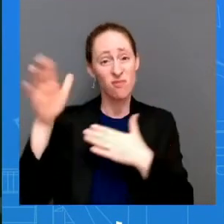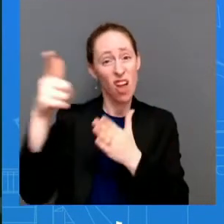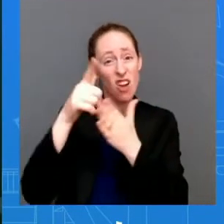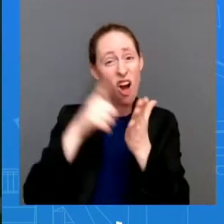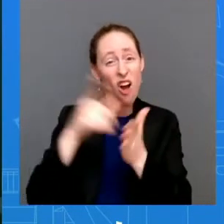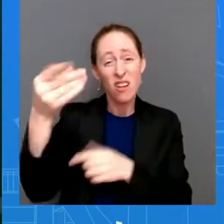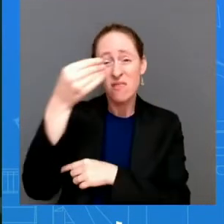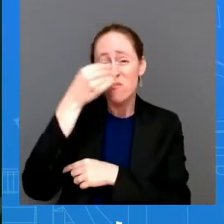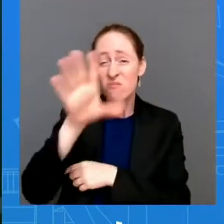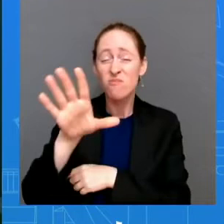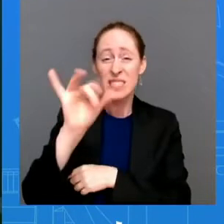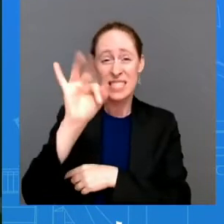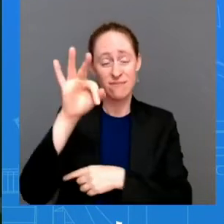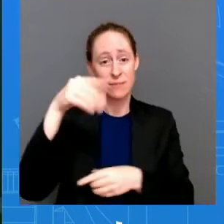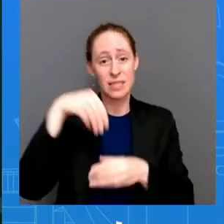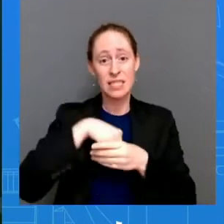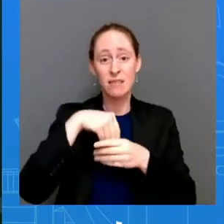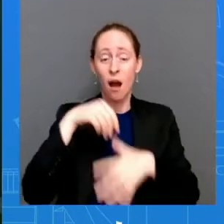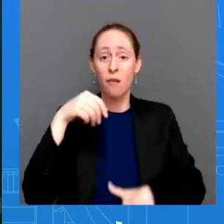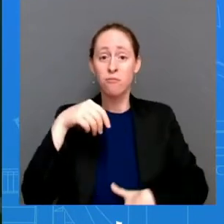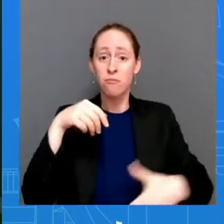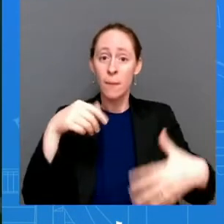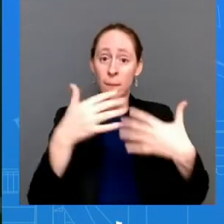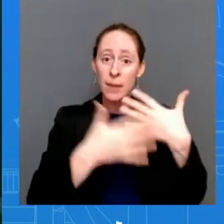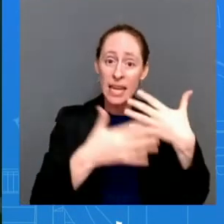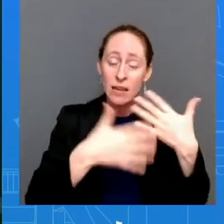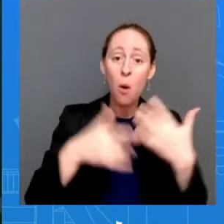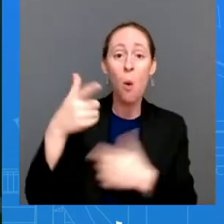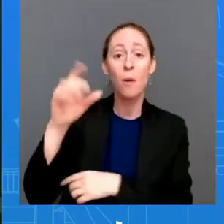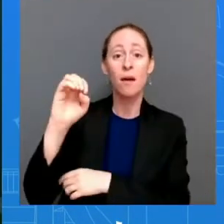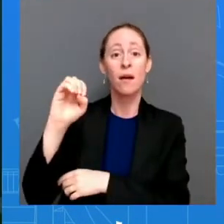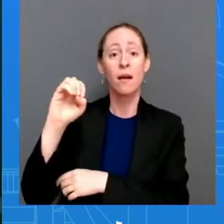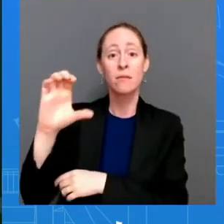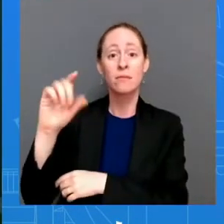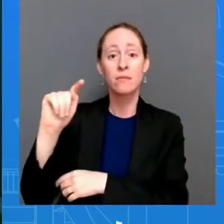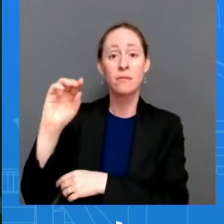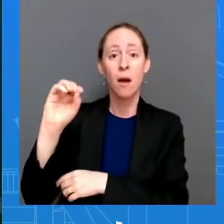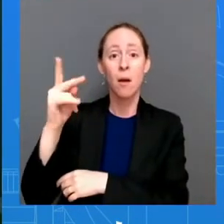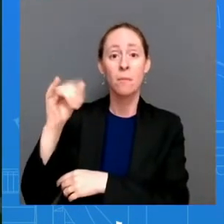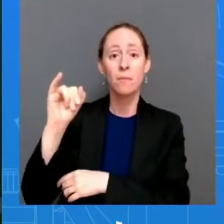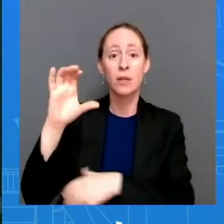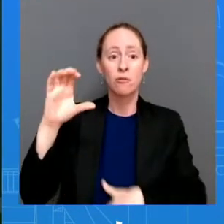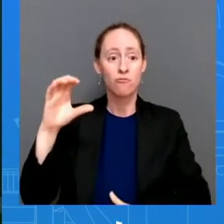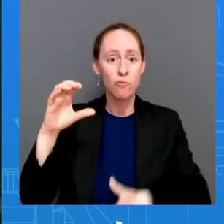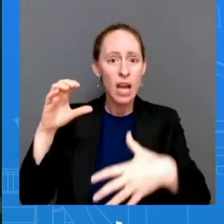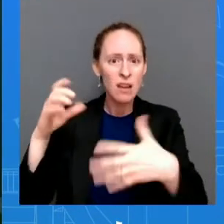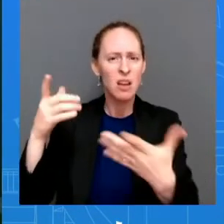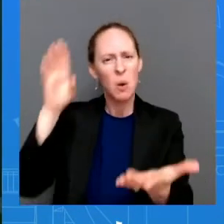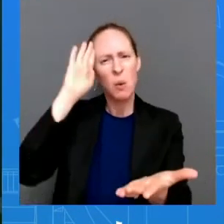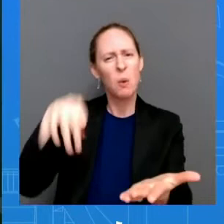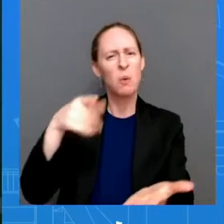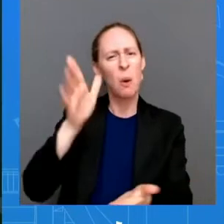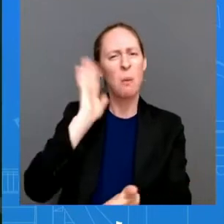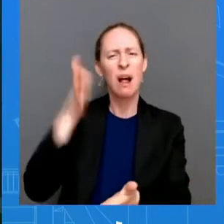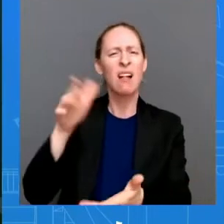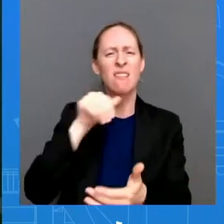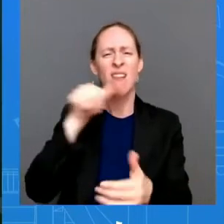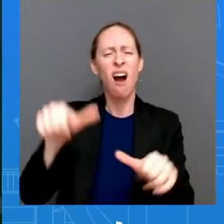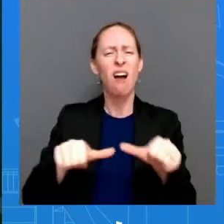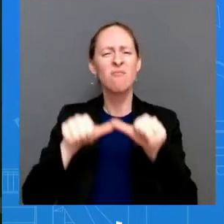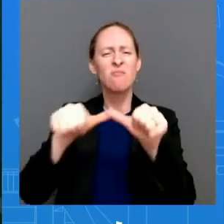emergency care they need and today president biden will sign an executive order at the first meeting of the